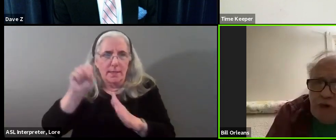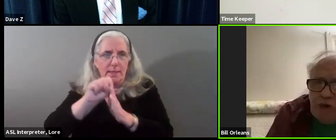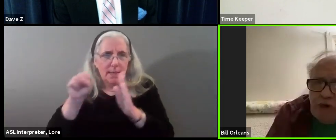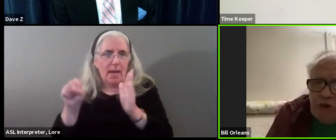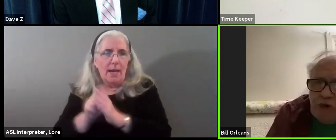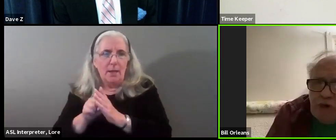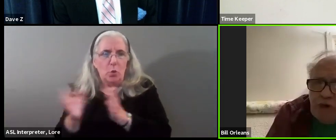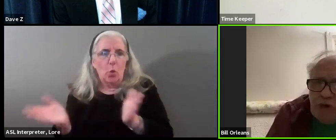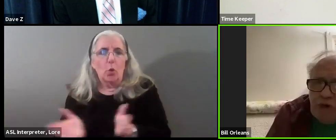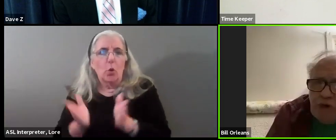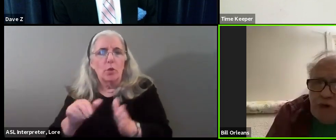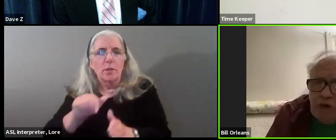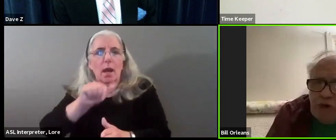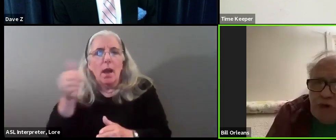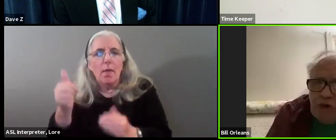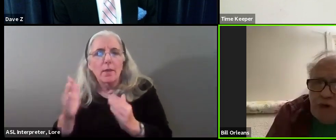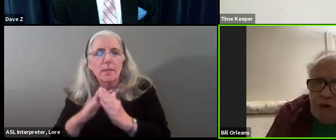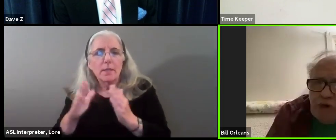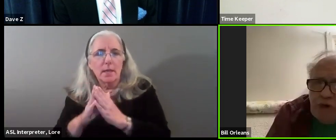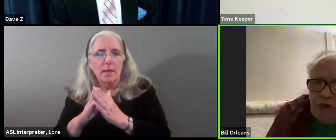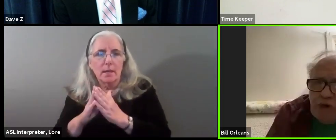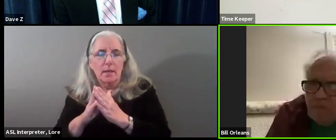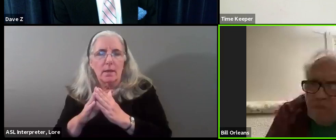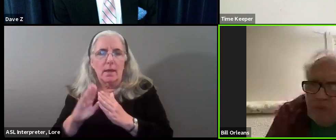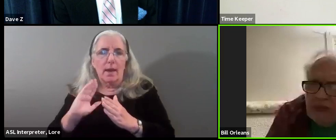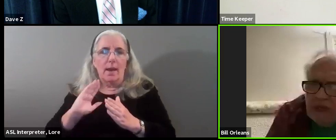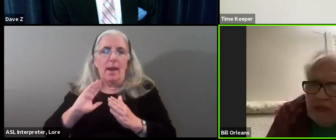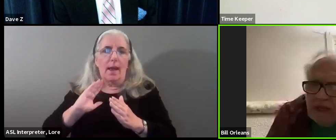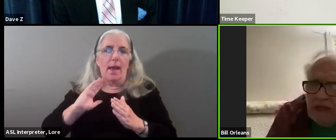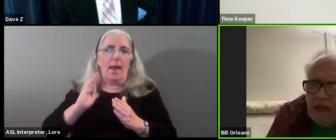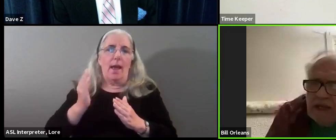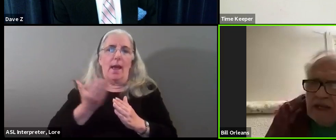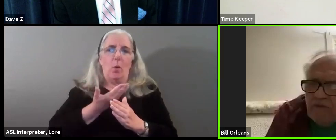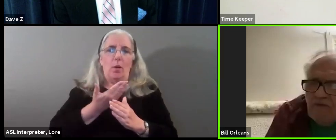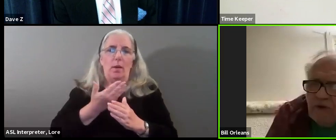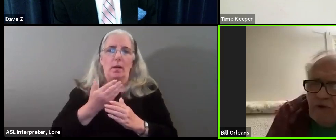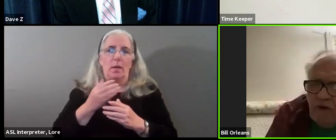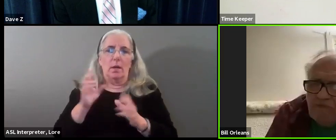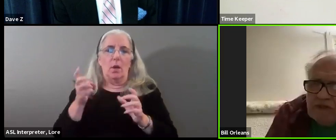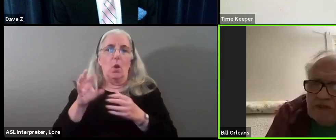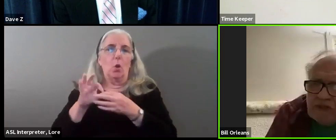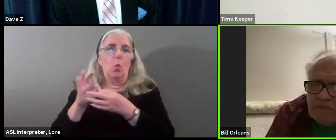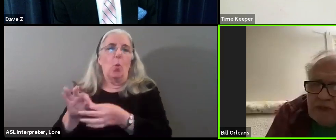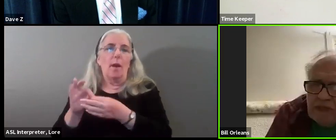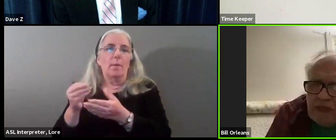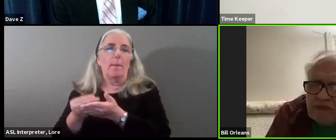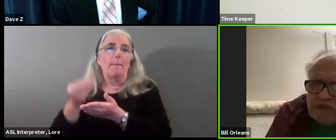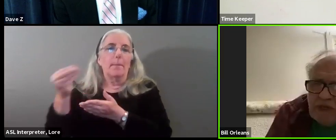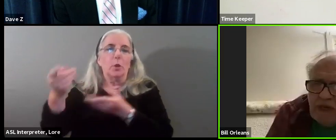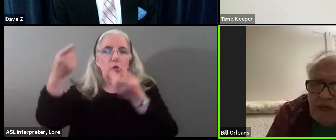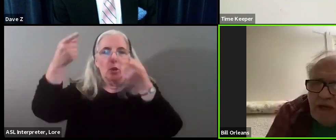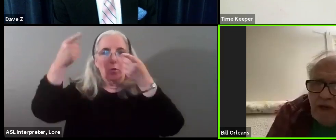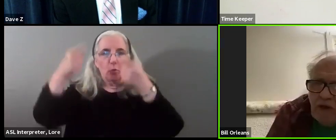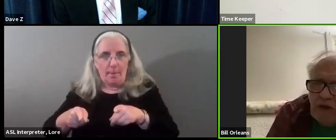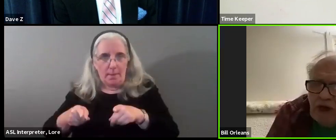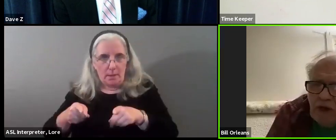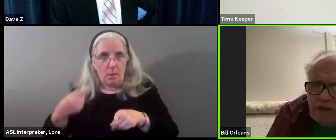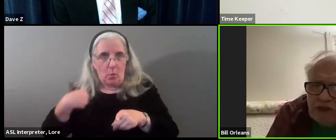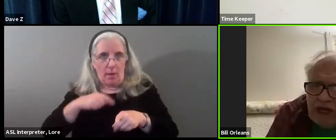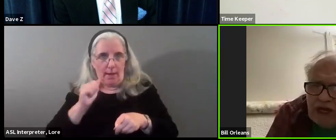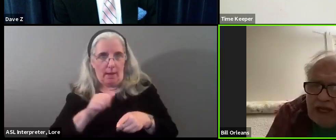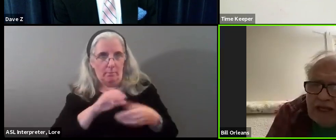The procurement cooperative purchase agreement that Greenbelt falls within